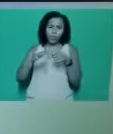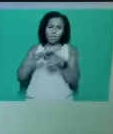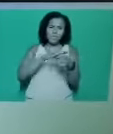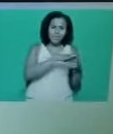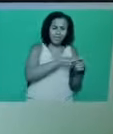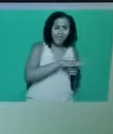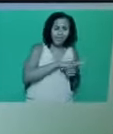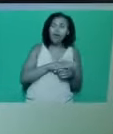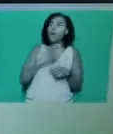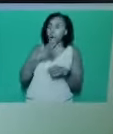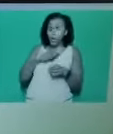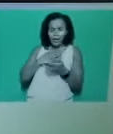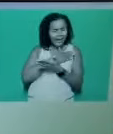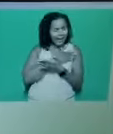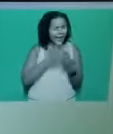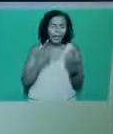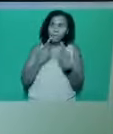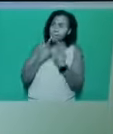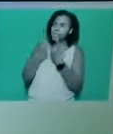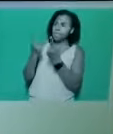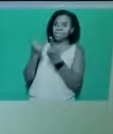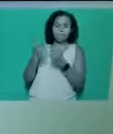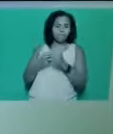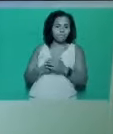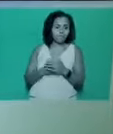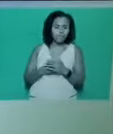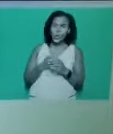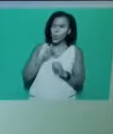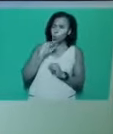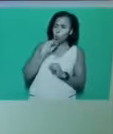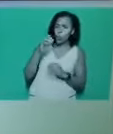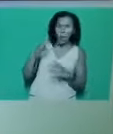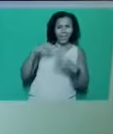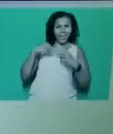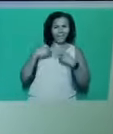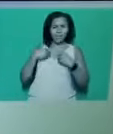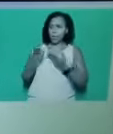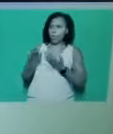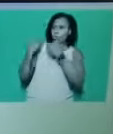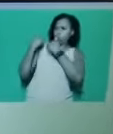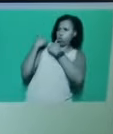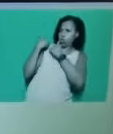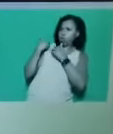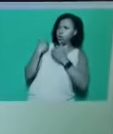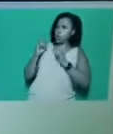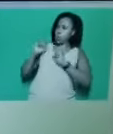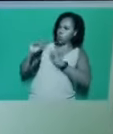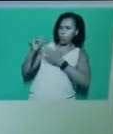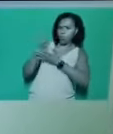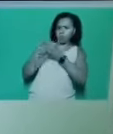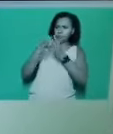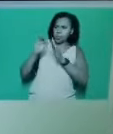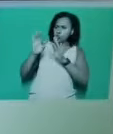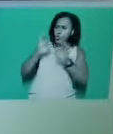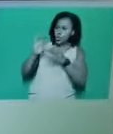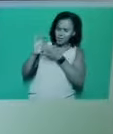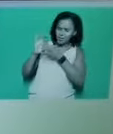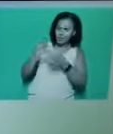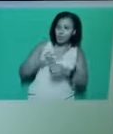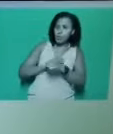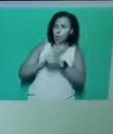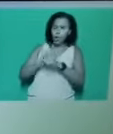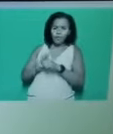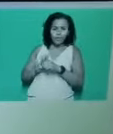the employers. We won't pay the price for your total mismanagement of the COVID pandemic and the economic crisis, especially when the 1%